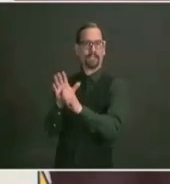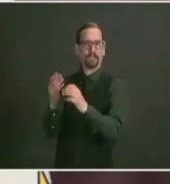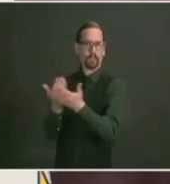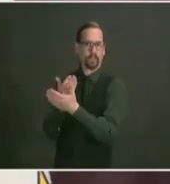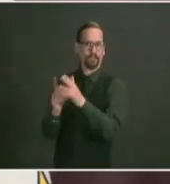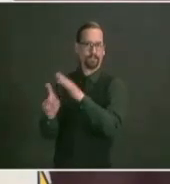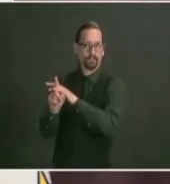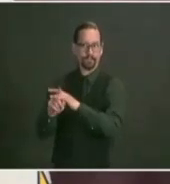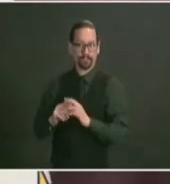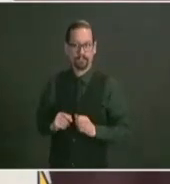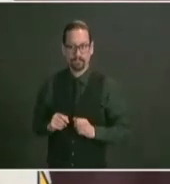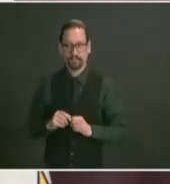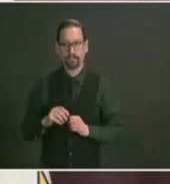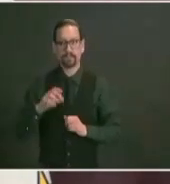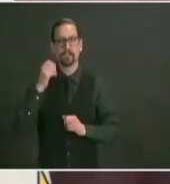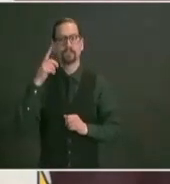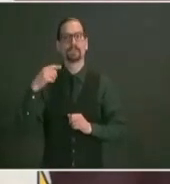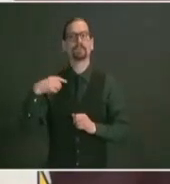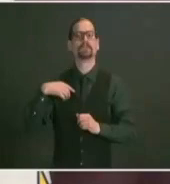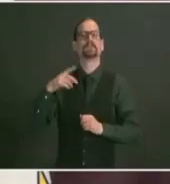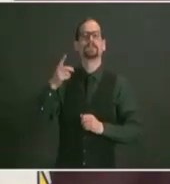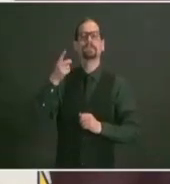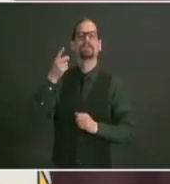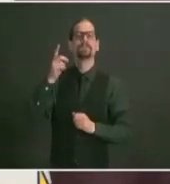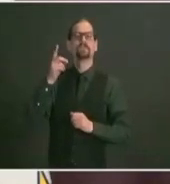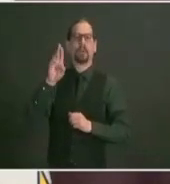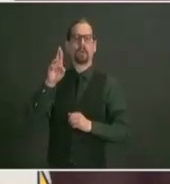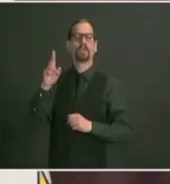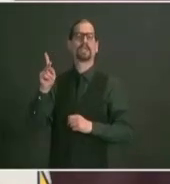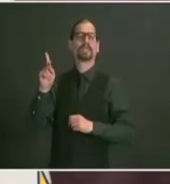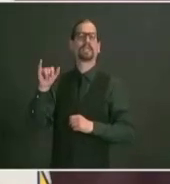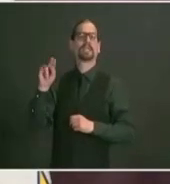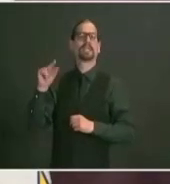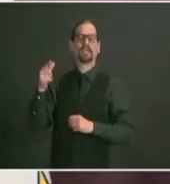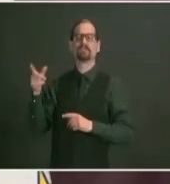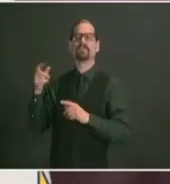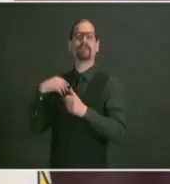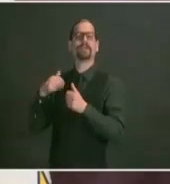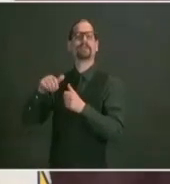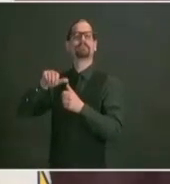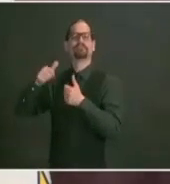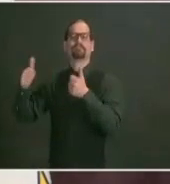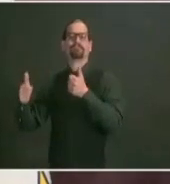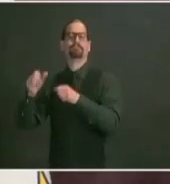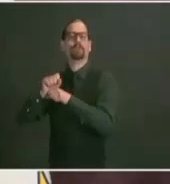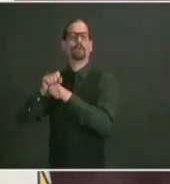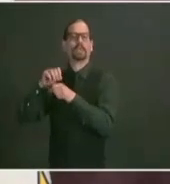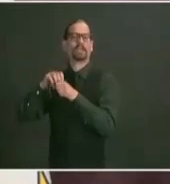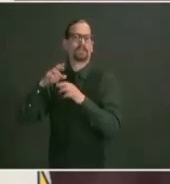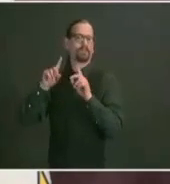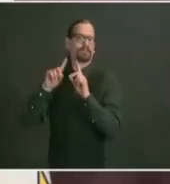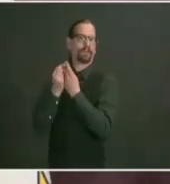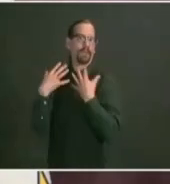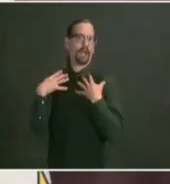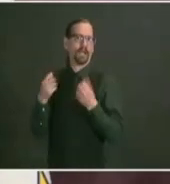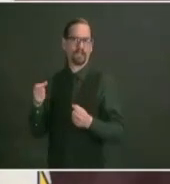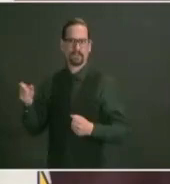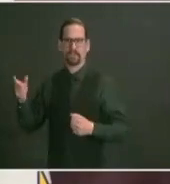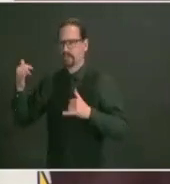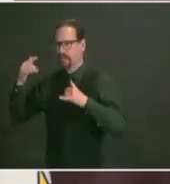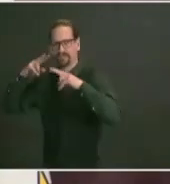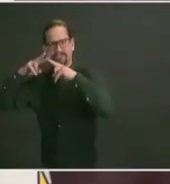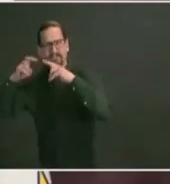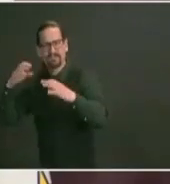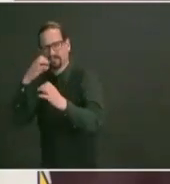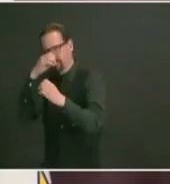coordinating a sequencing surveillance program in partnership with the centers for disease control and